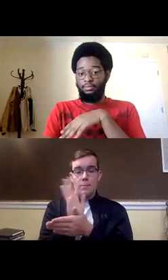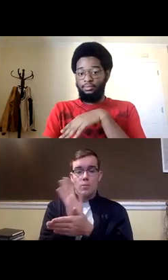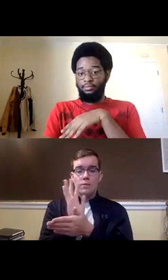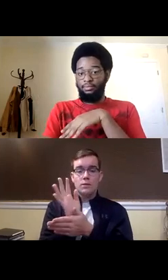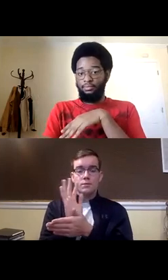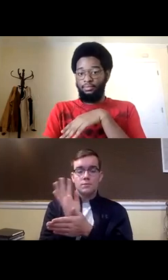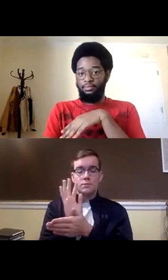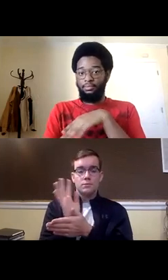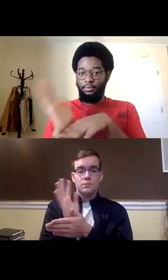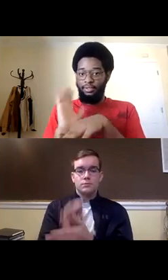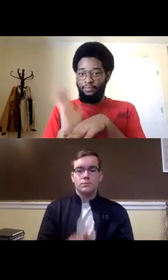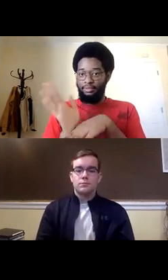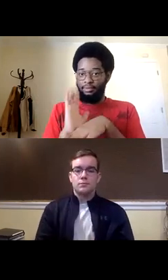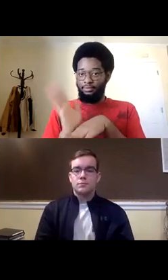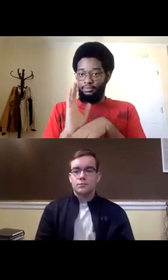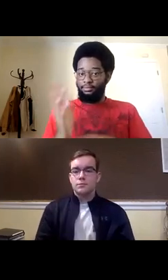and movie